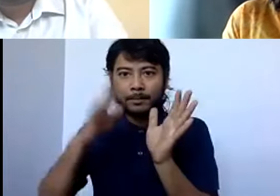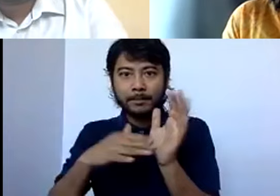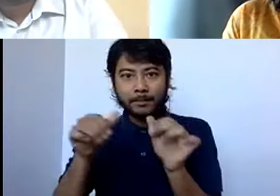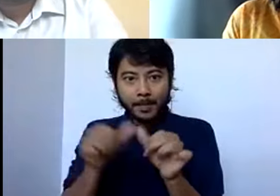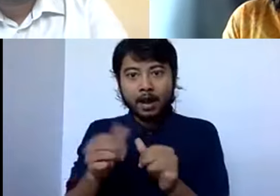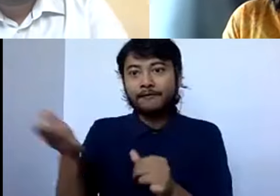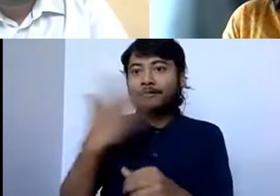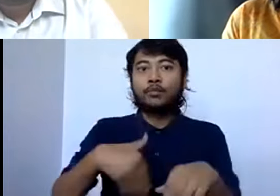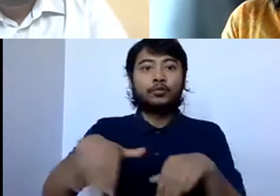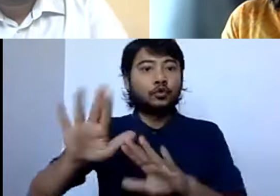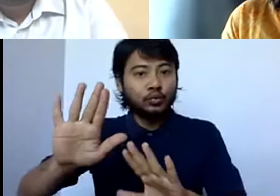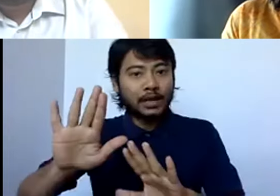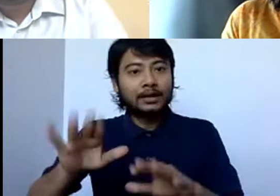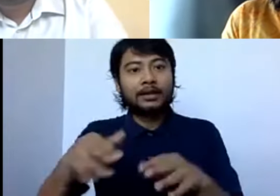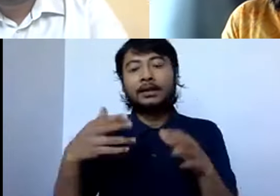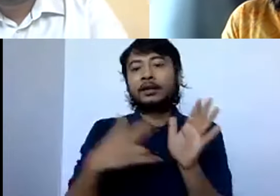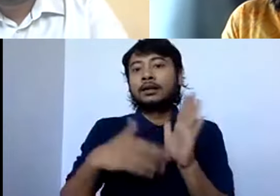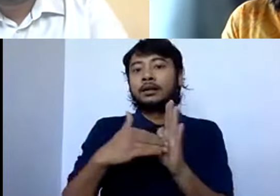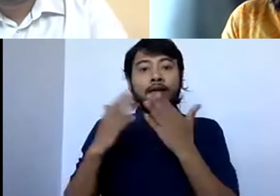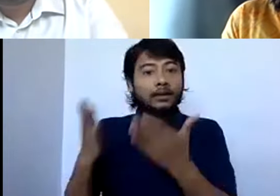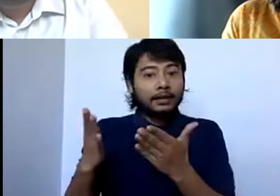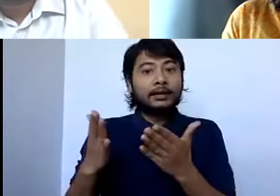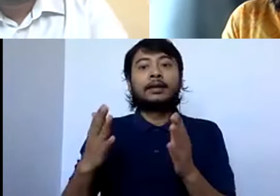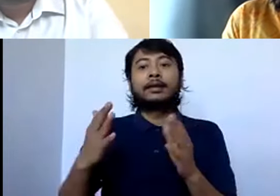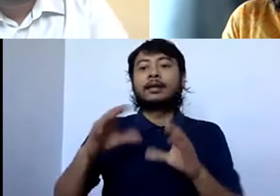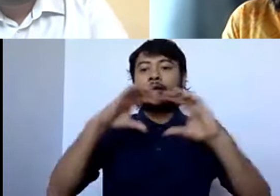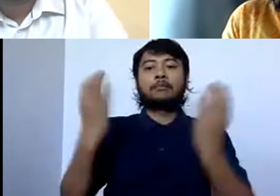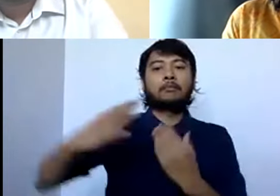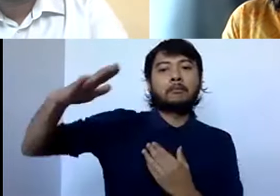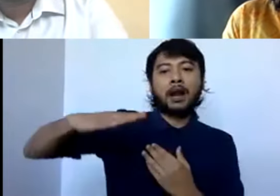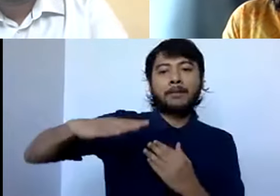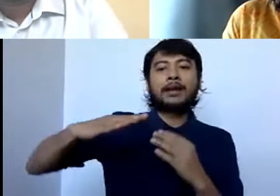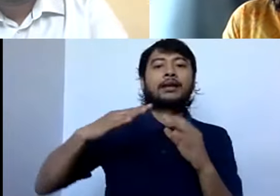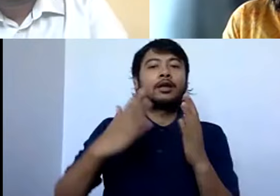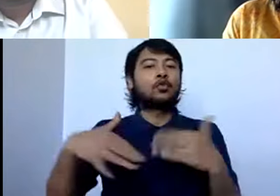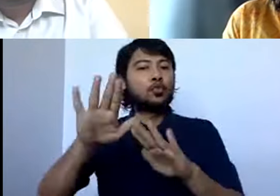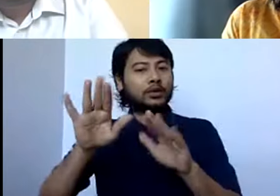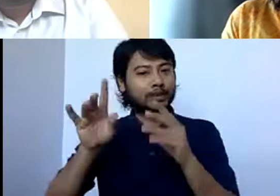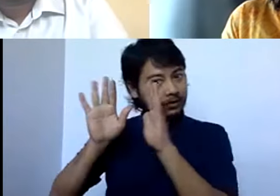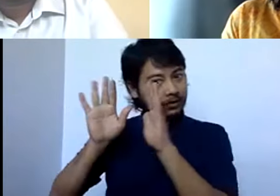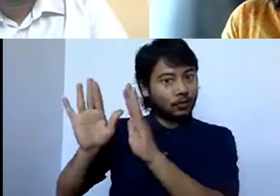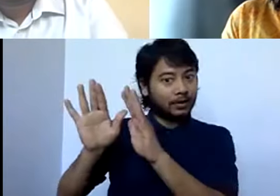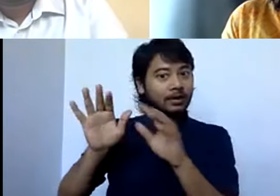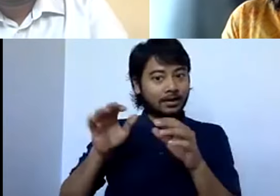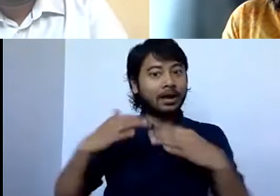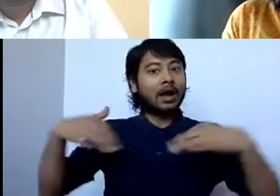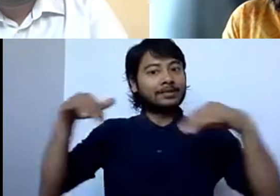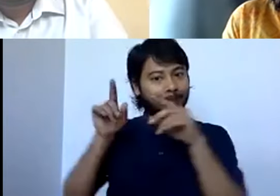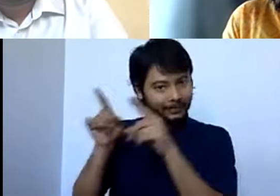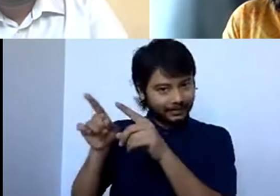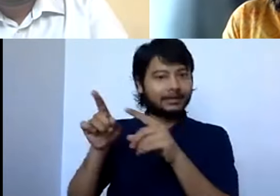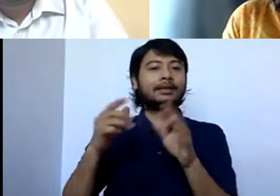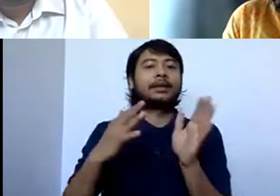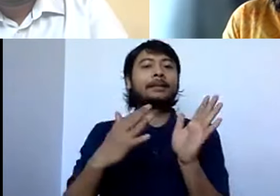Dr. Gaurav Sharma is a member of parliament in the New Zealand assembly. And